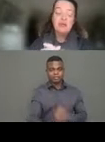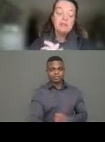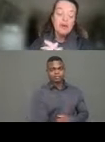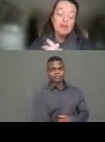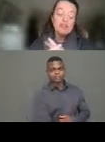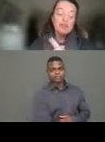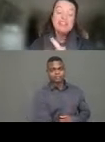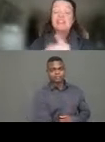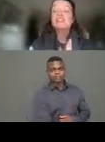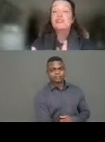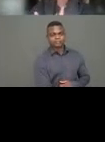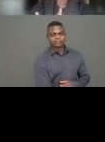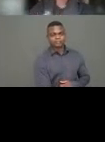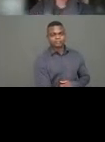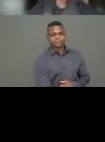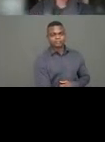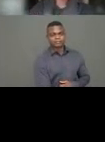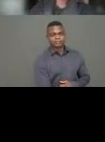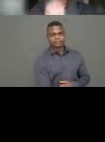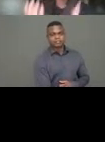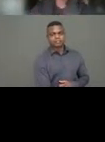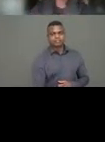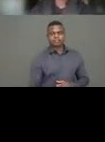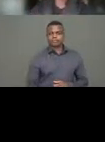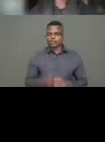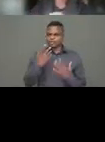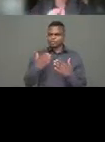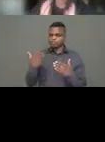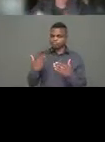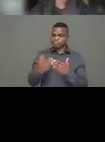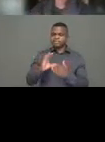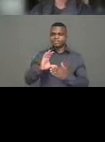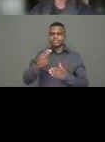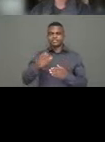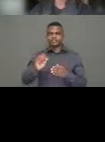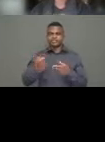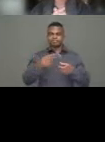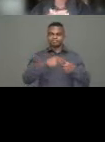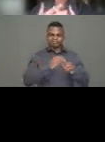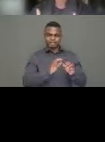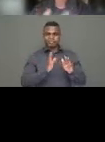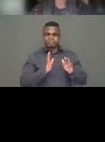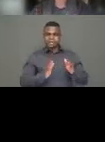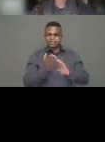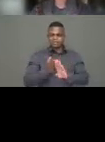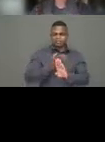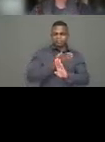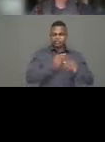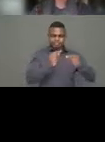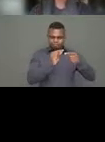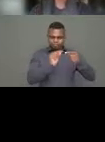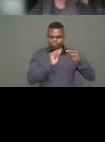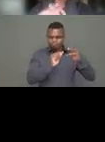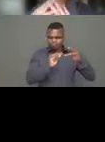But also because it is the right thing to do, because we can be part of a community of practice because we can serve persons with